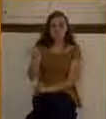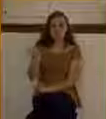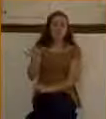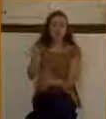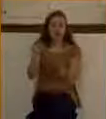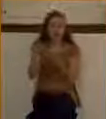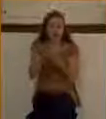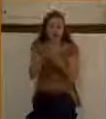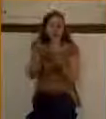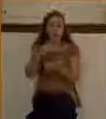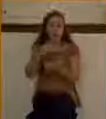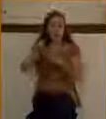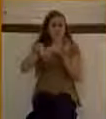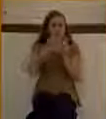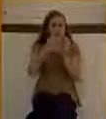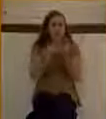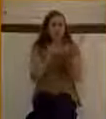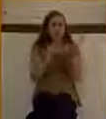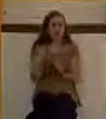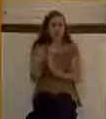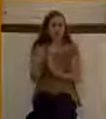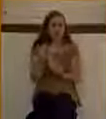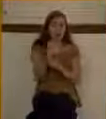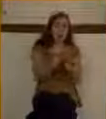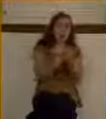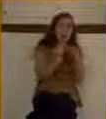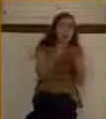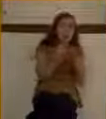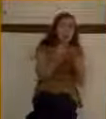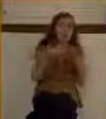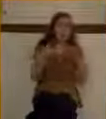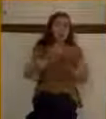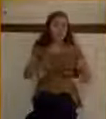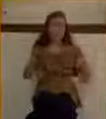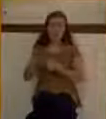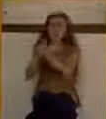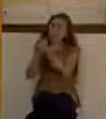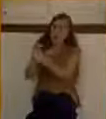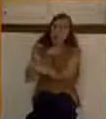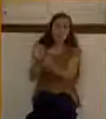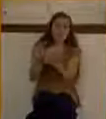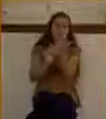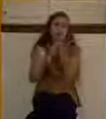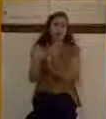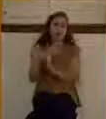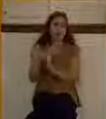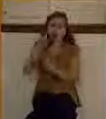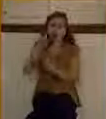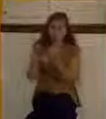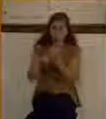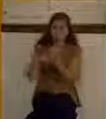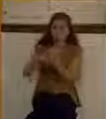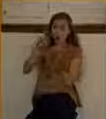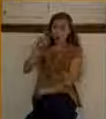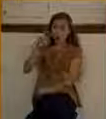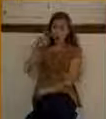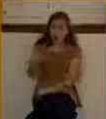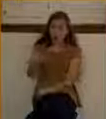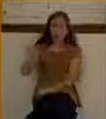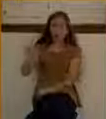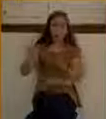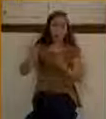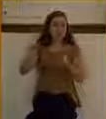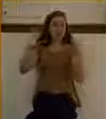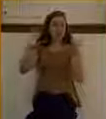scribes and Pharisees. They followed Jesus everywhere he went. They saw his miracles. They saw him healing